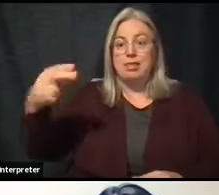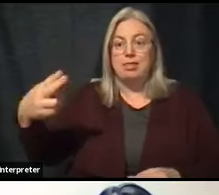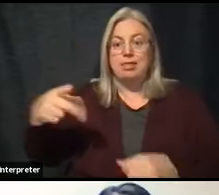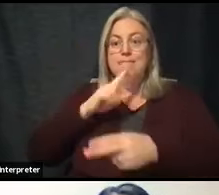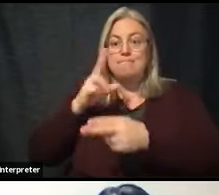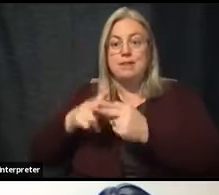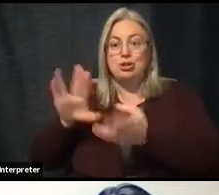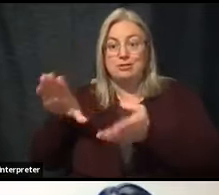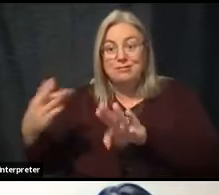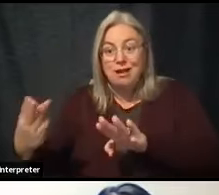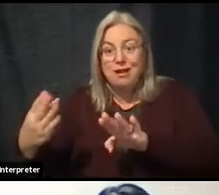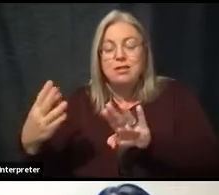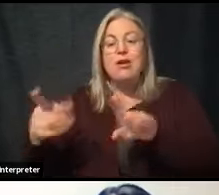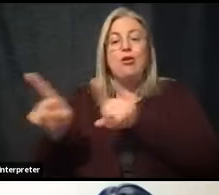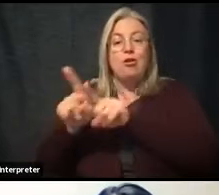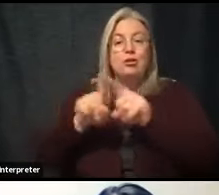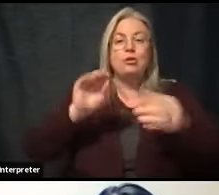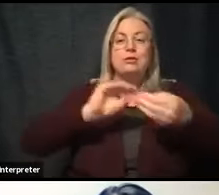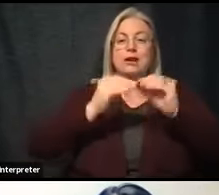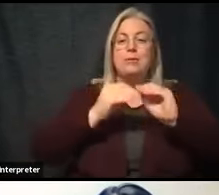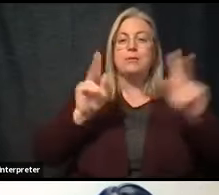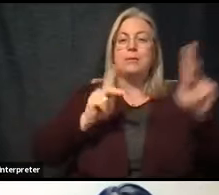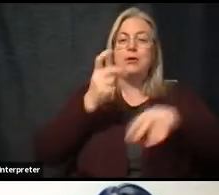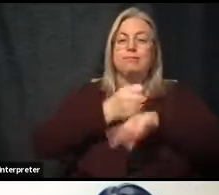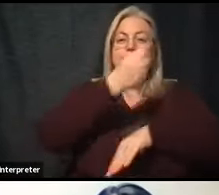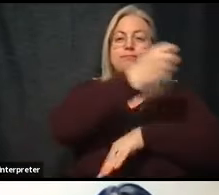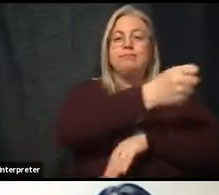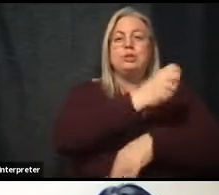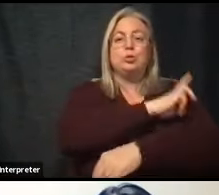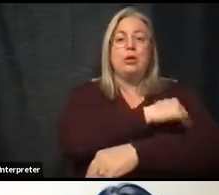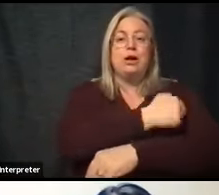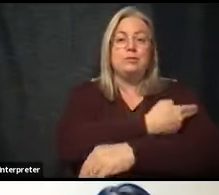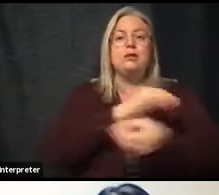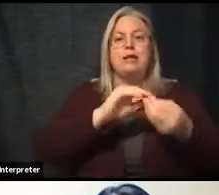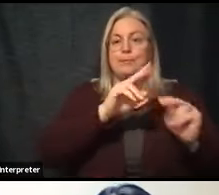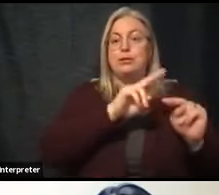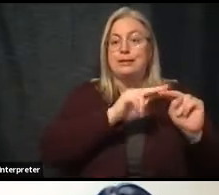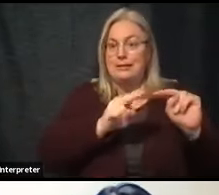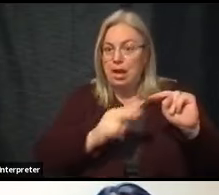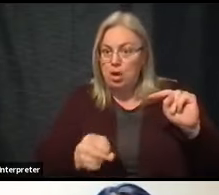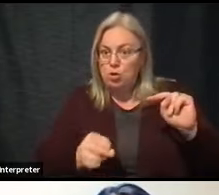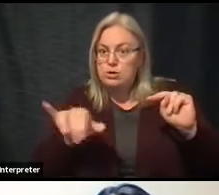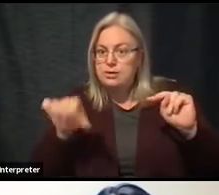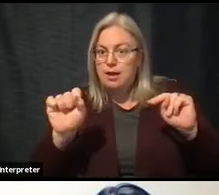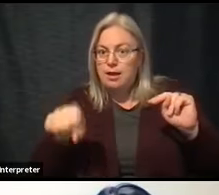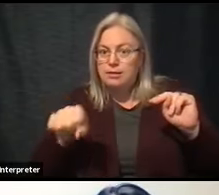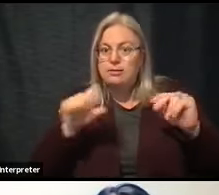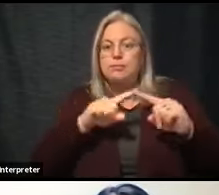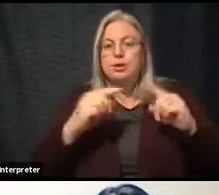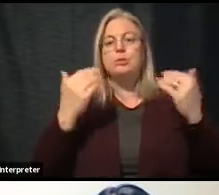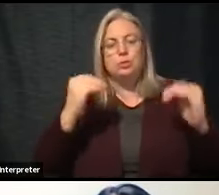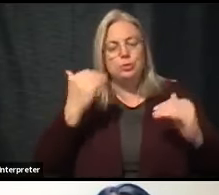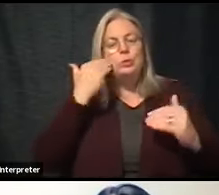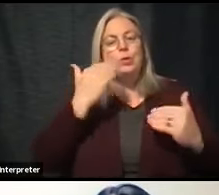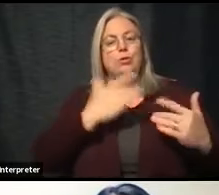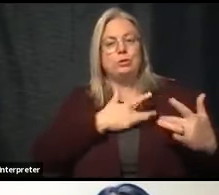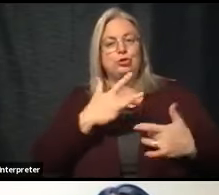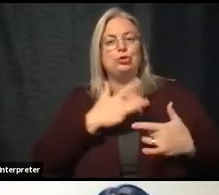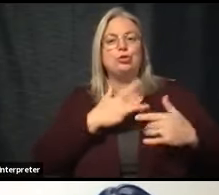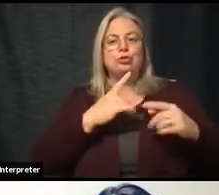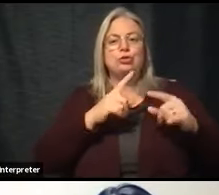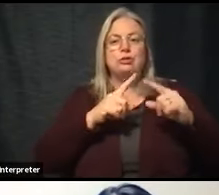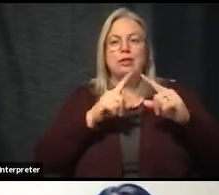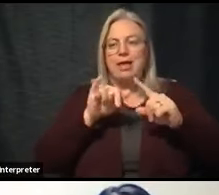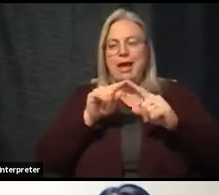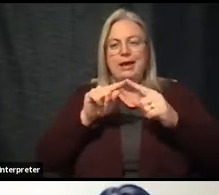hospitalization. The numbers are also down, but we know that there are concerns about the variant